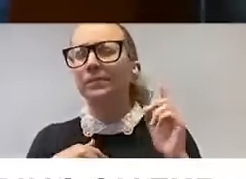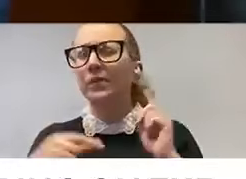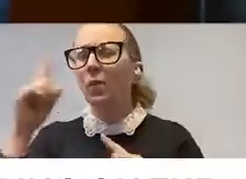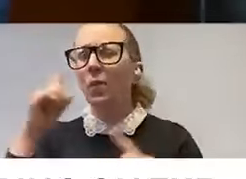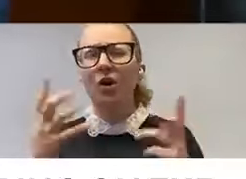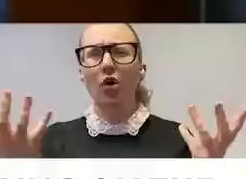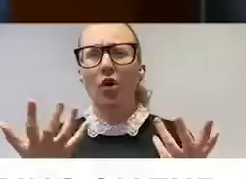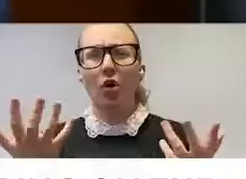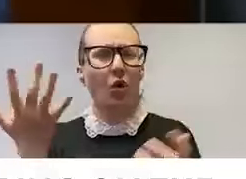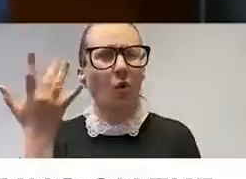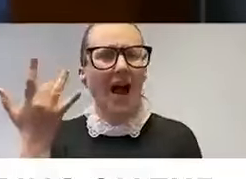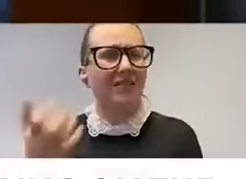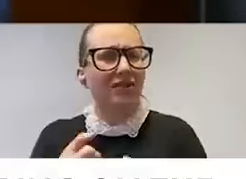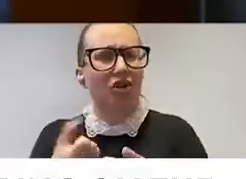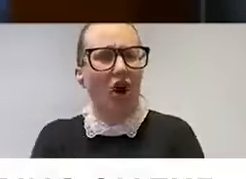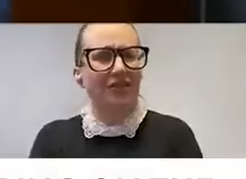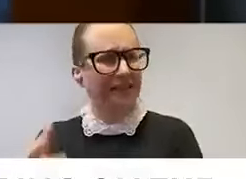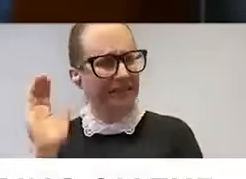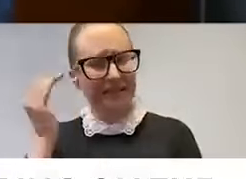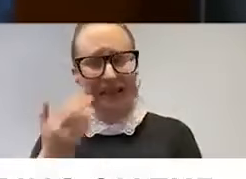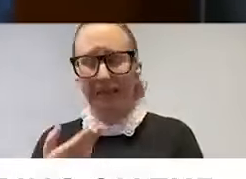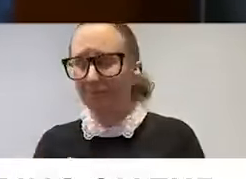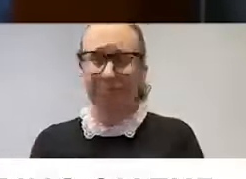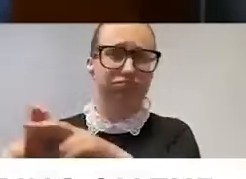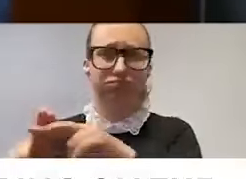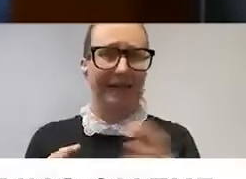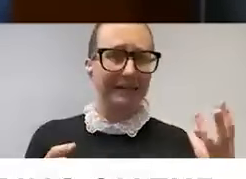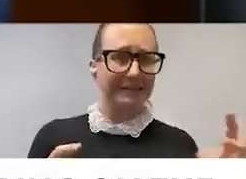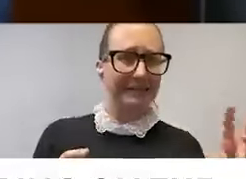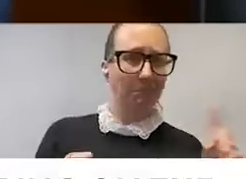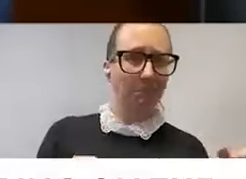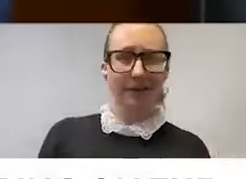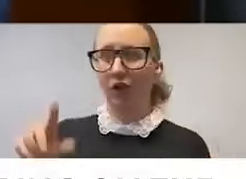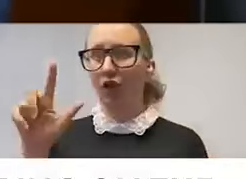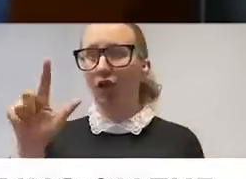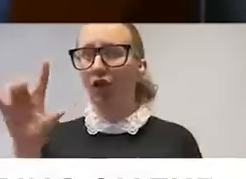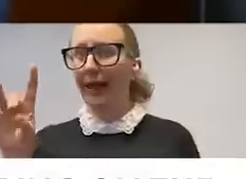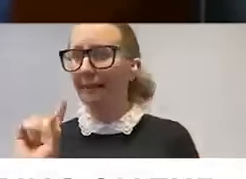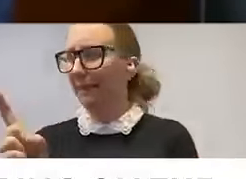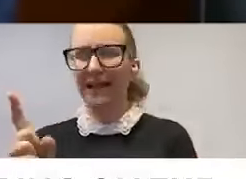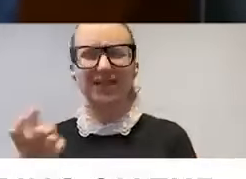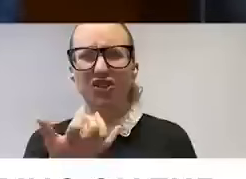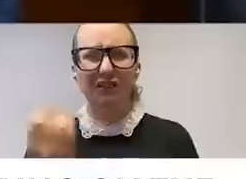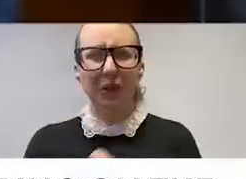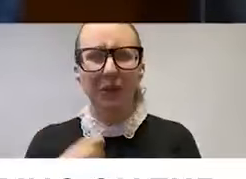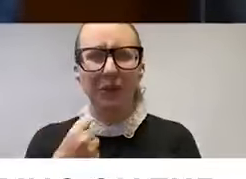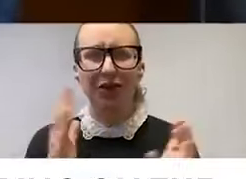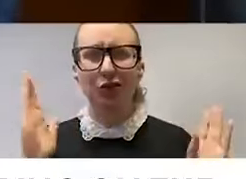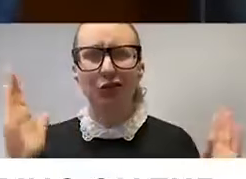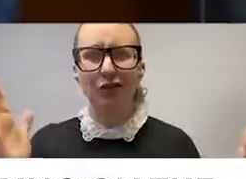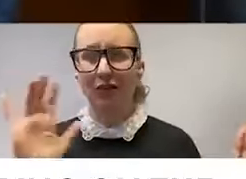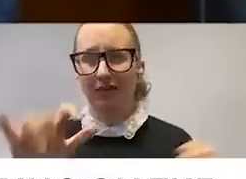that. It seems like a pretty significant increase in wait times from 16 to 38 minutes in just a couple of years. And obviously, you know, that's time